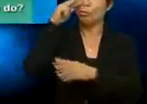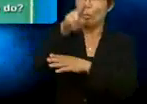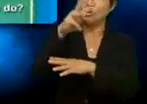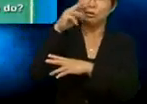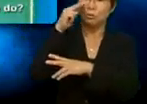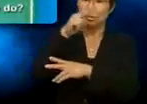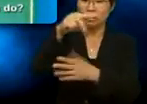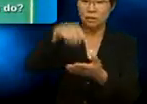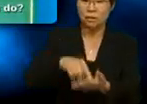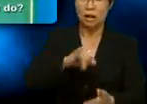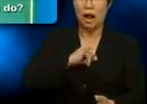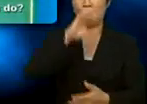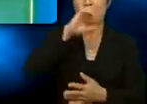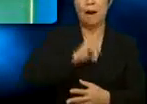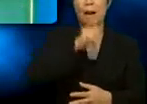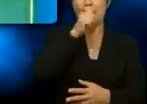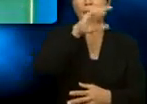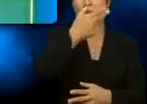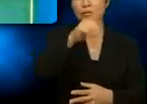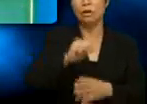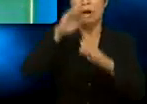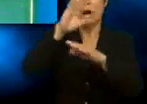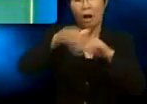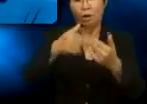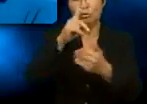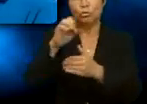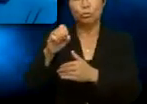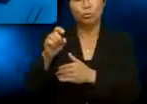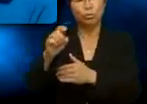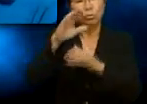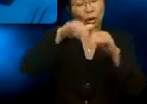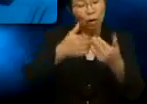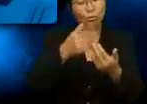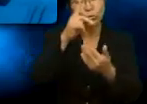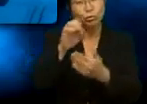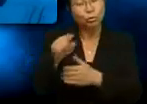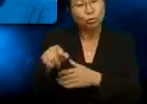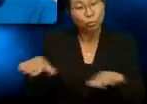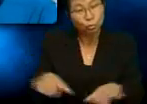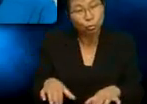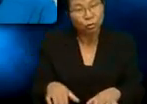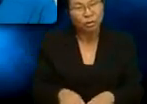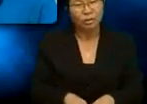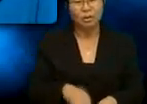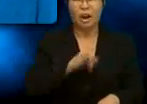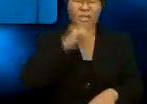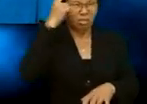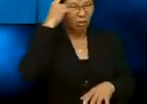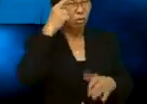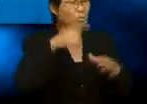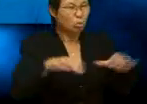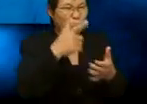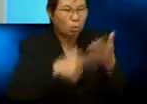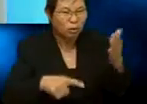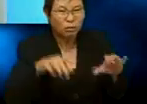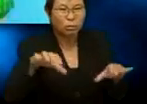I'm Chaos. How do you do? Do what? I thought you wanted to know how to do something.